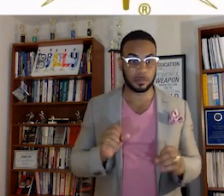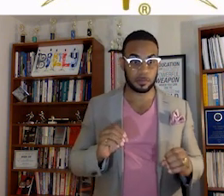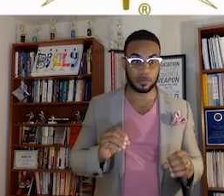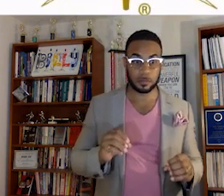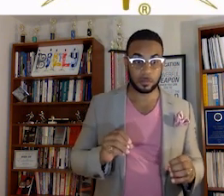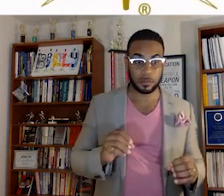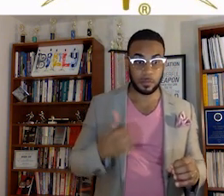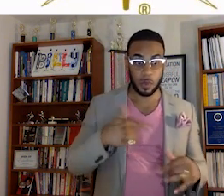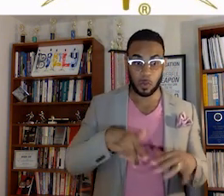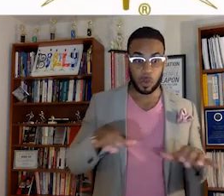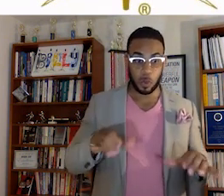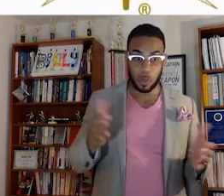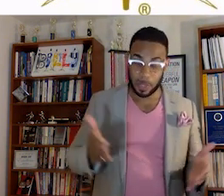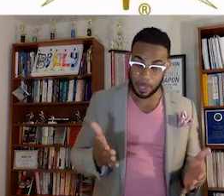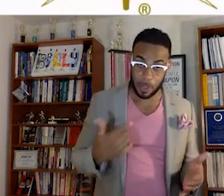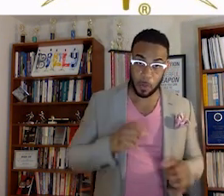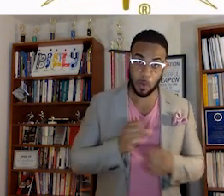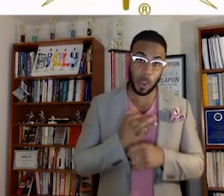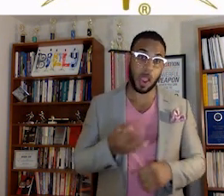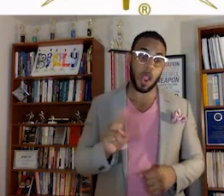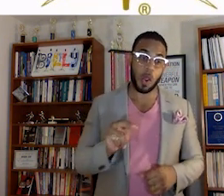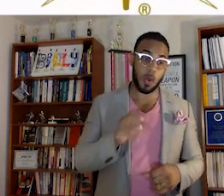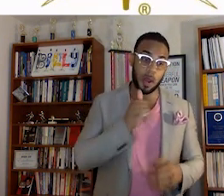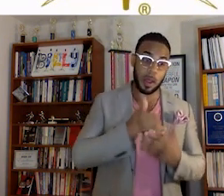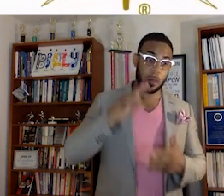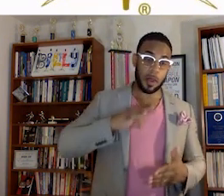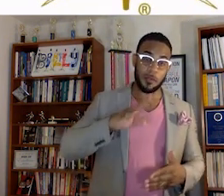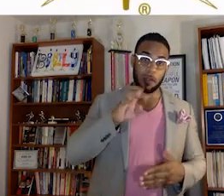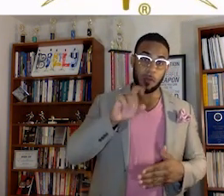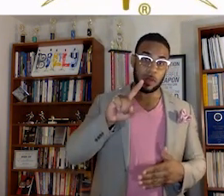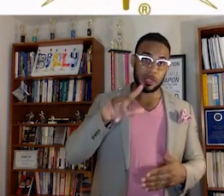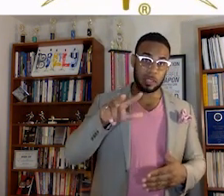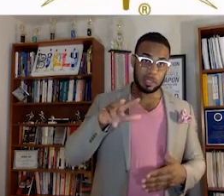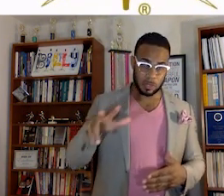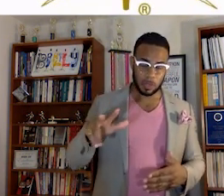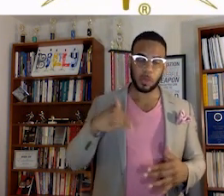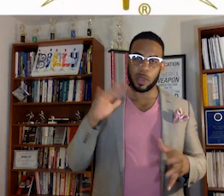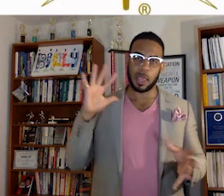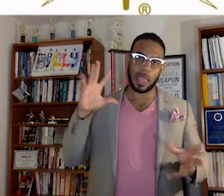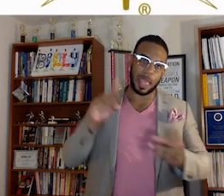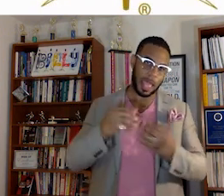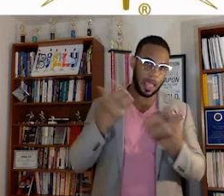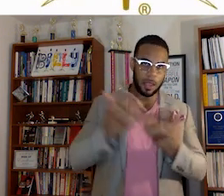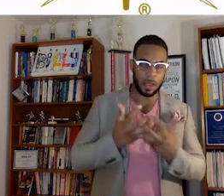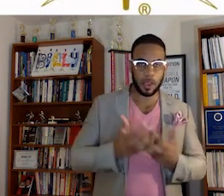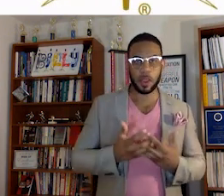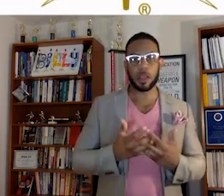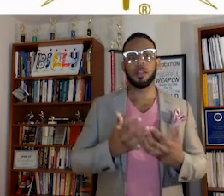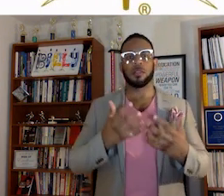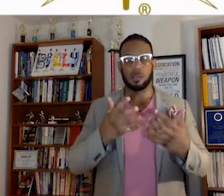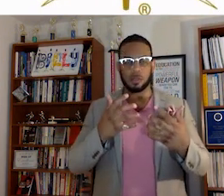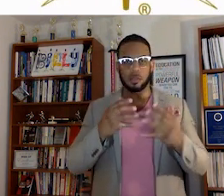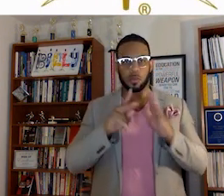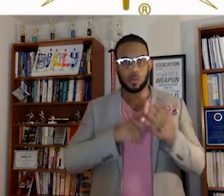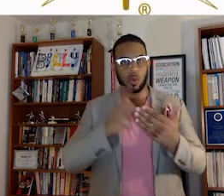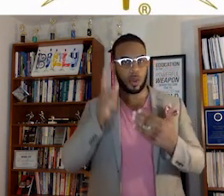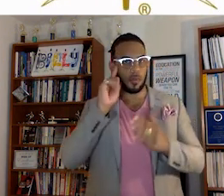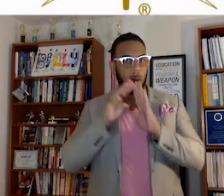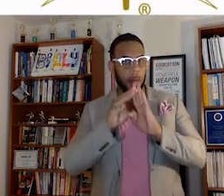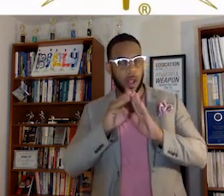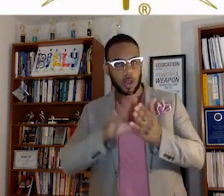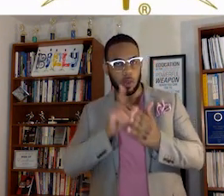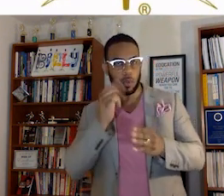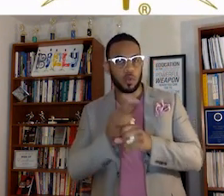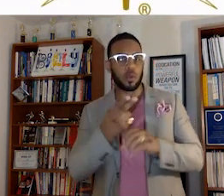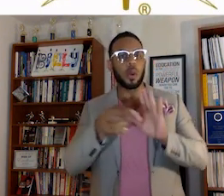what we do here, we created our own nonprofit 501c3, where we aggregate these programs for modular learning, and we